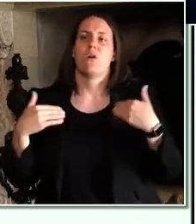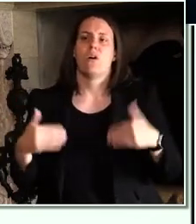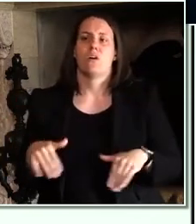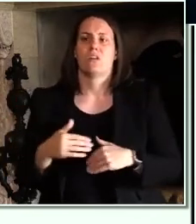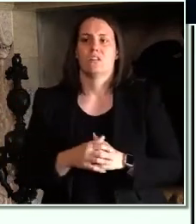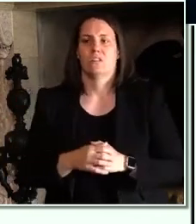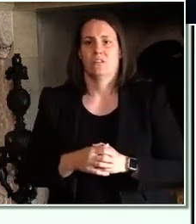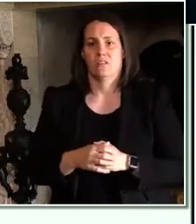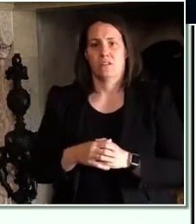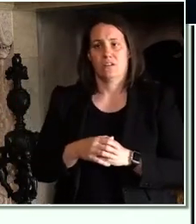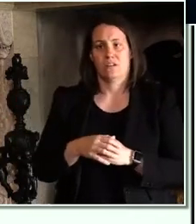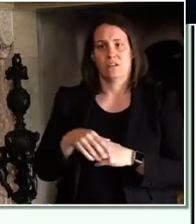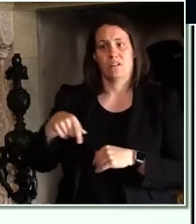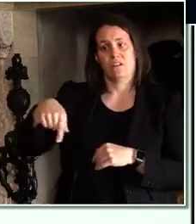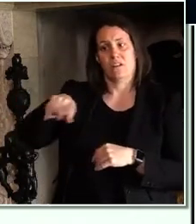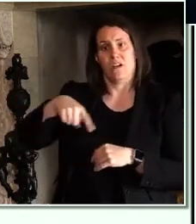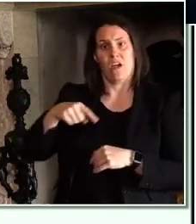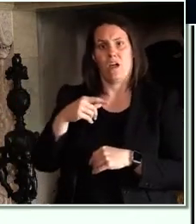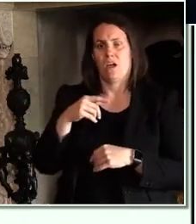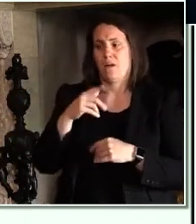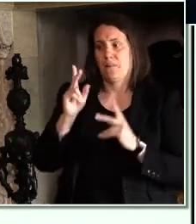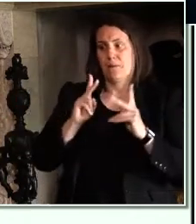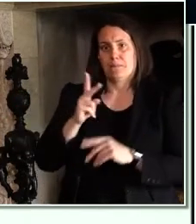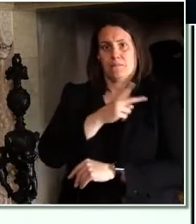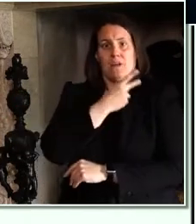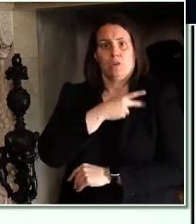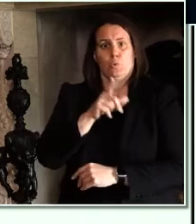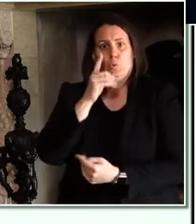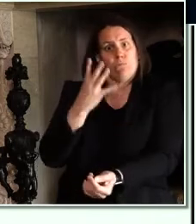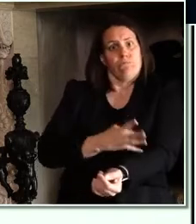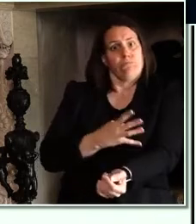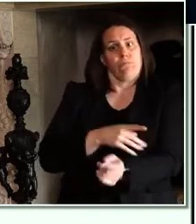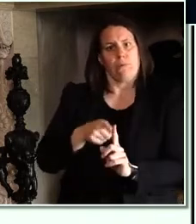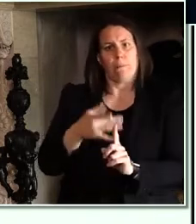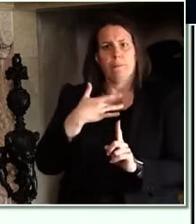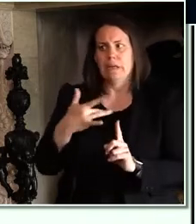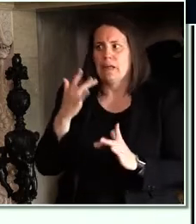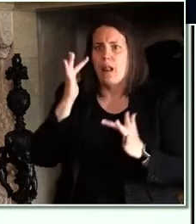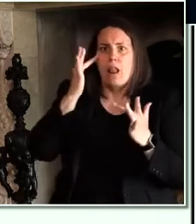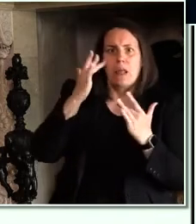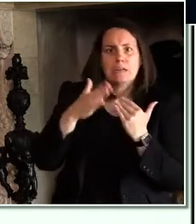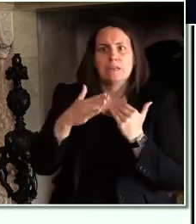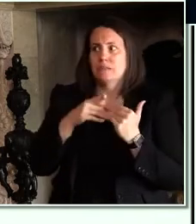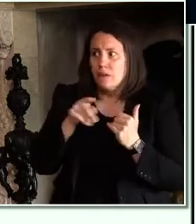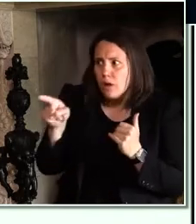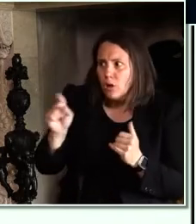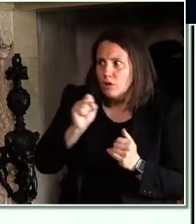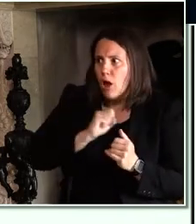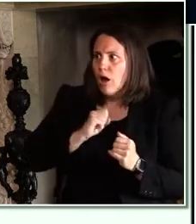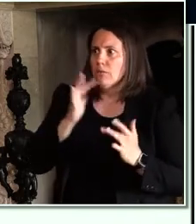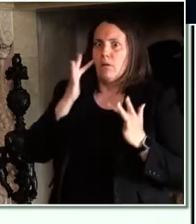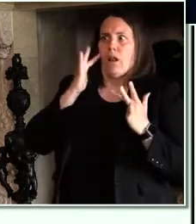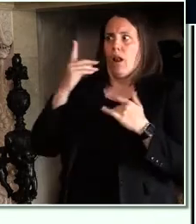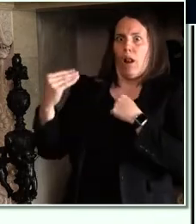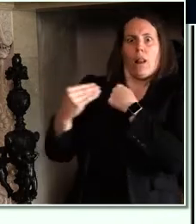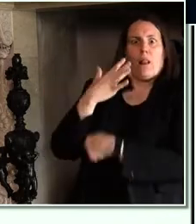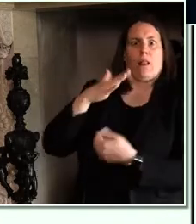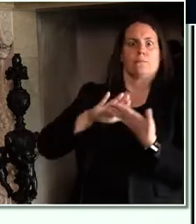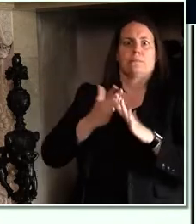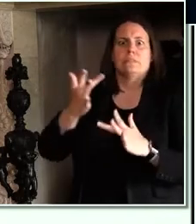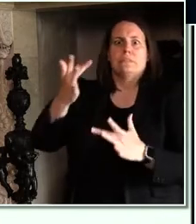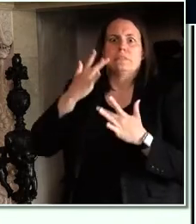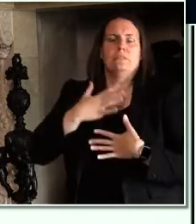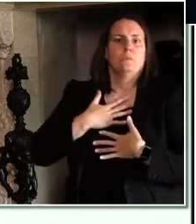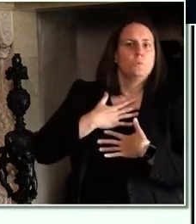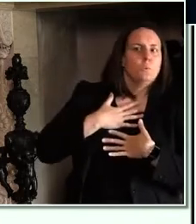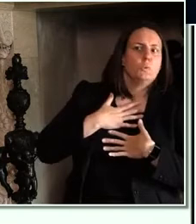We do take comfort in knowing that grocery store workers who shop for them are wearing a mask and have not been to restaurants or movie theaters